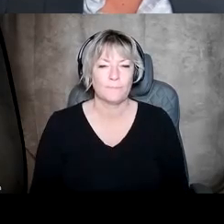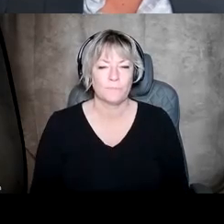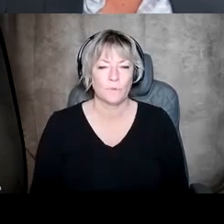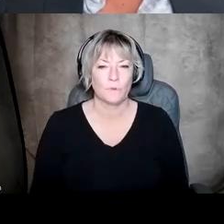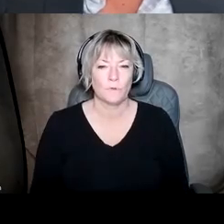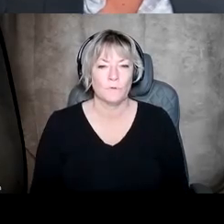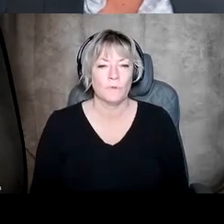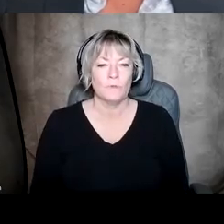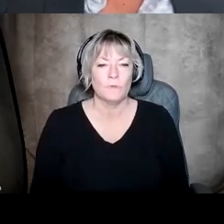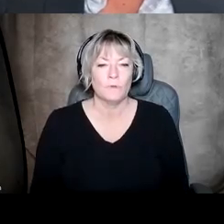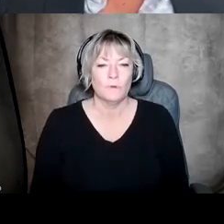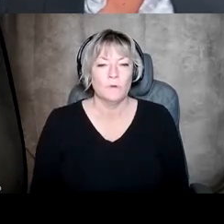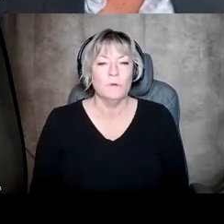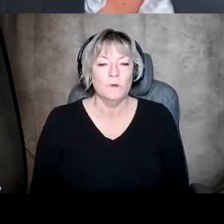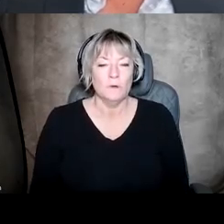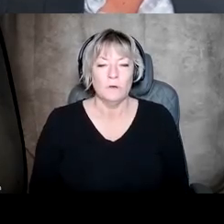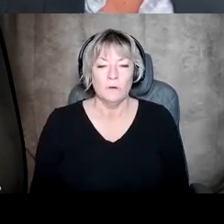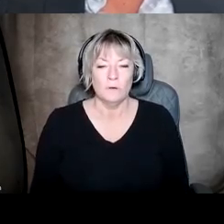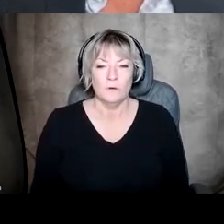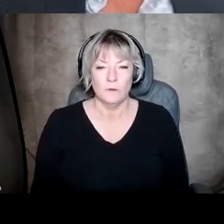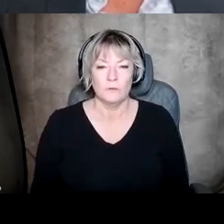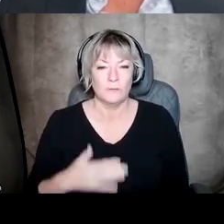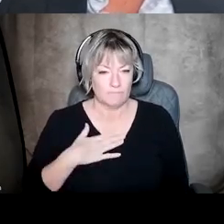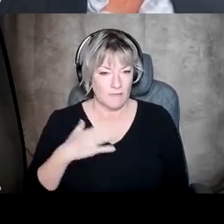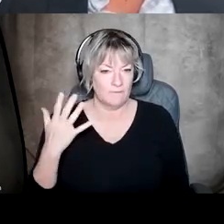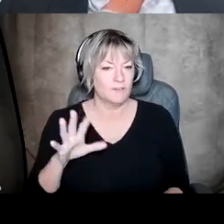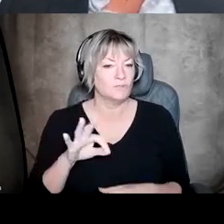Okay. I got my vote in.